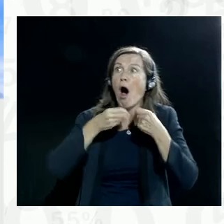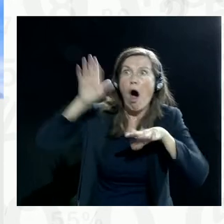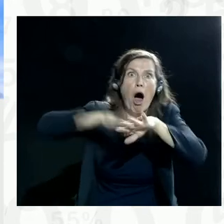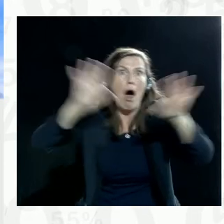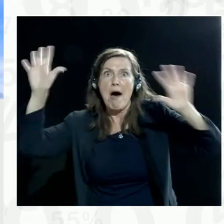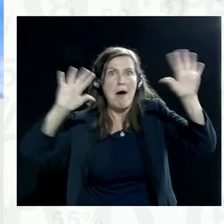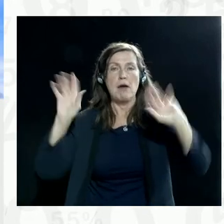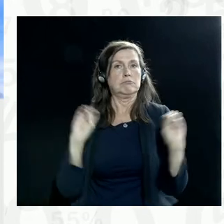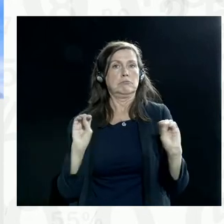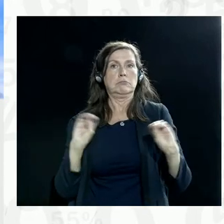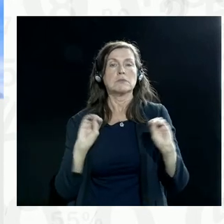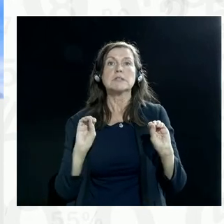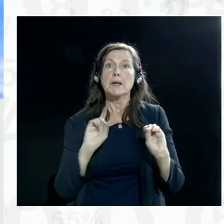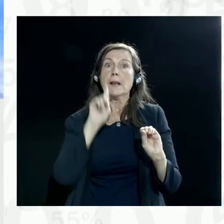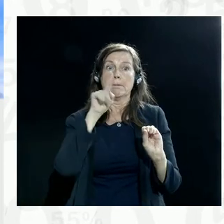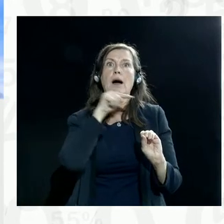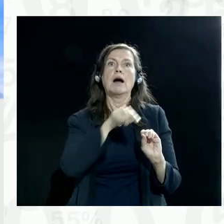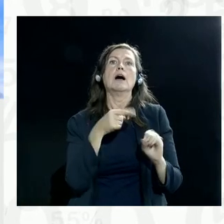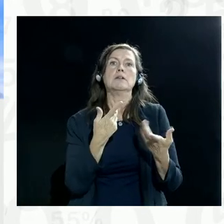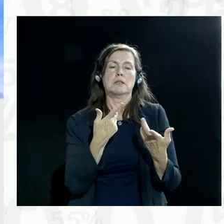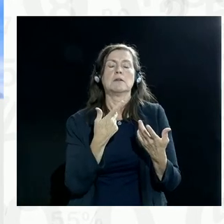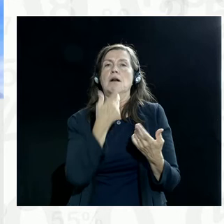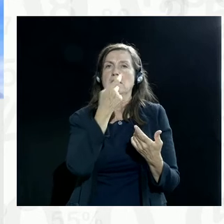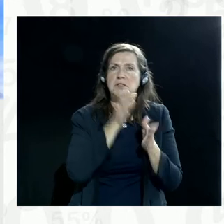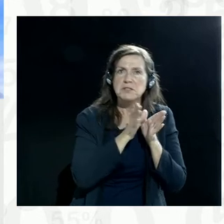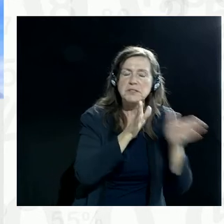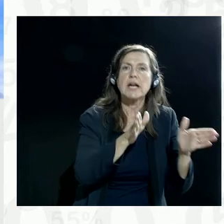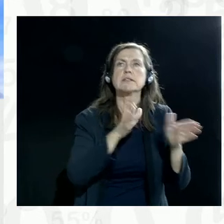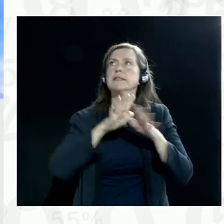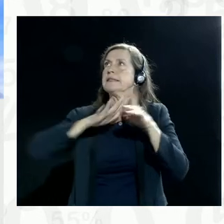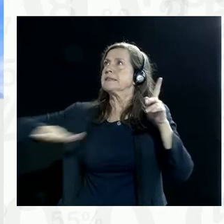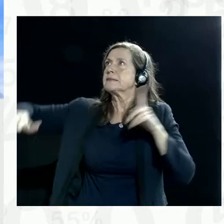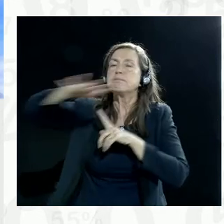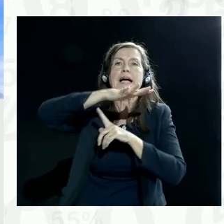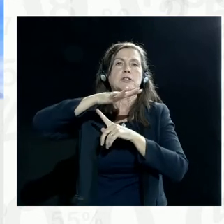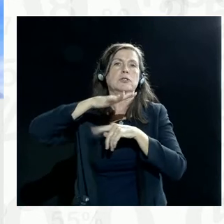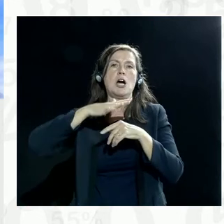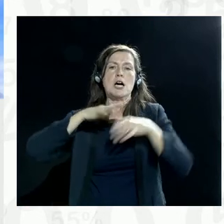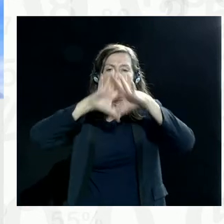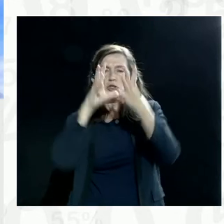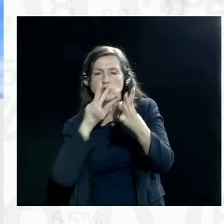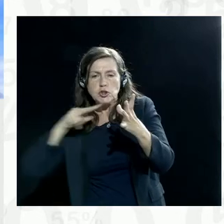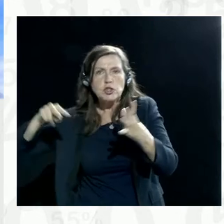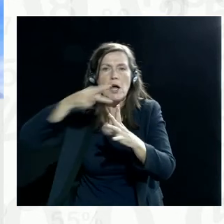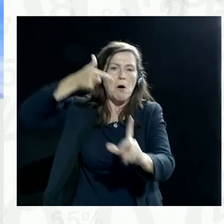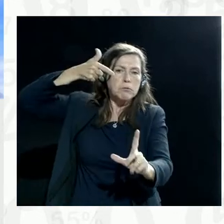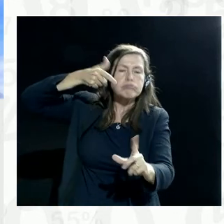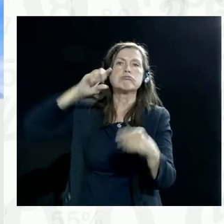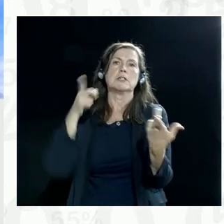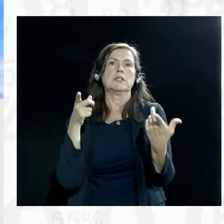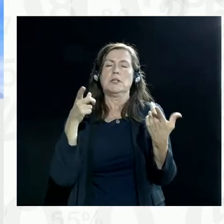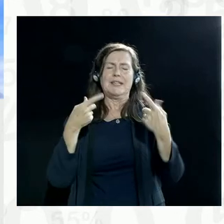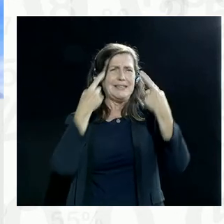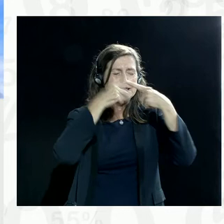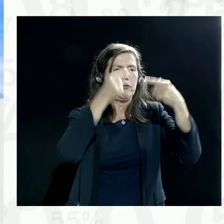sector data, health data, data, individual level geospatial data, aggregate level geospatial data, telecommunications data, and other